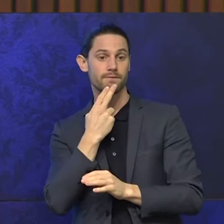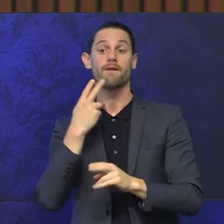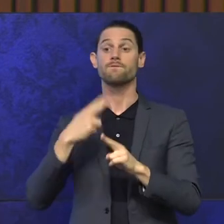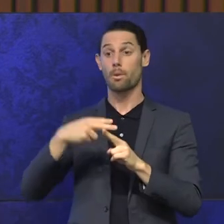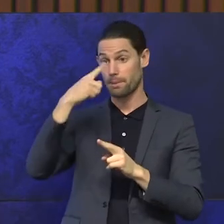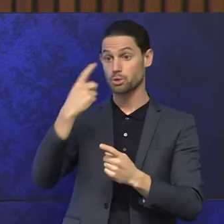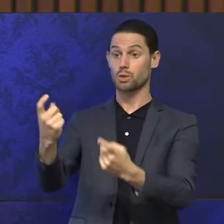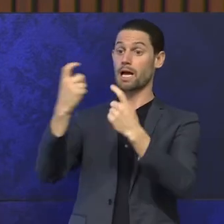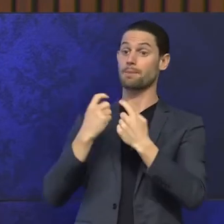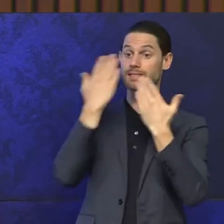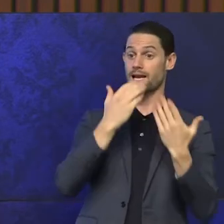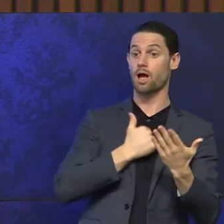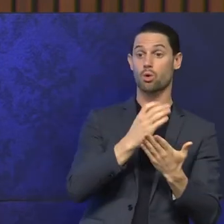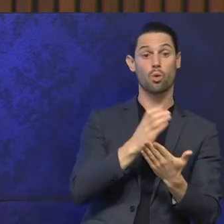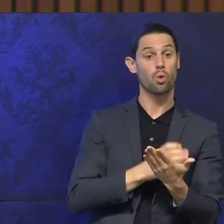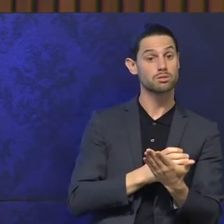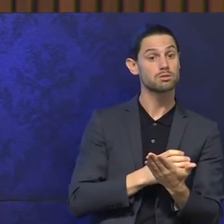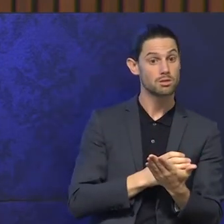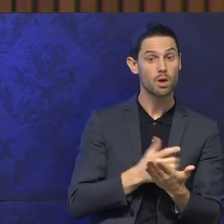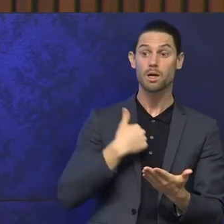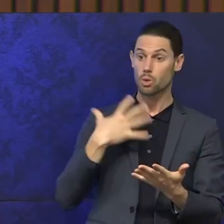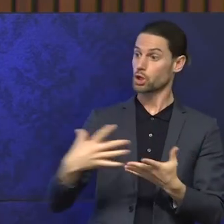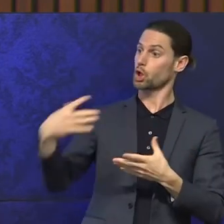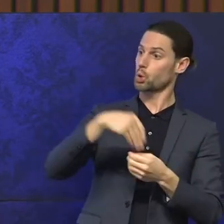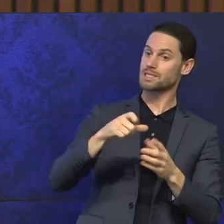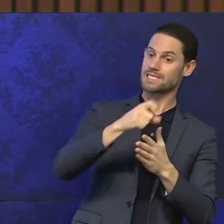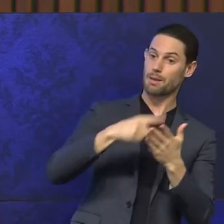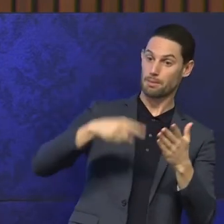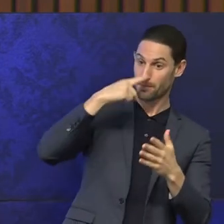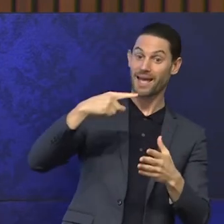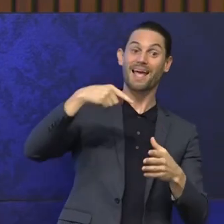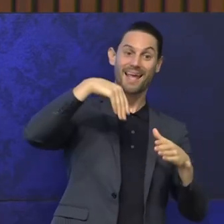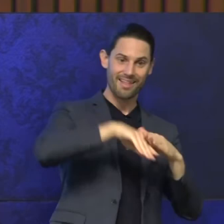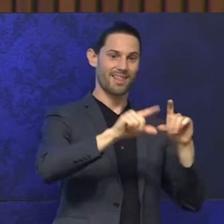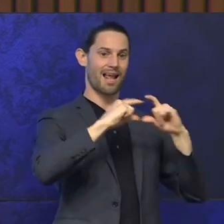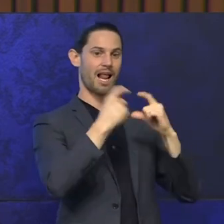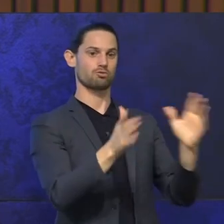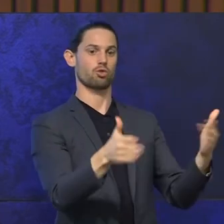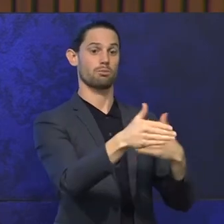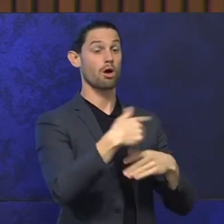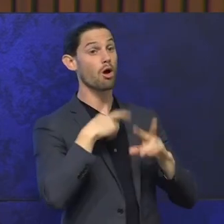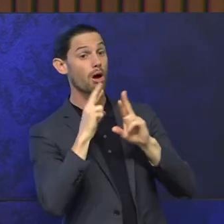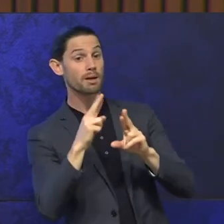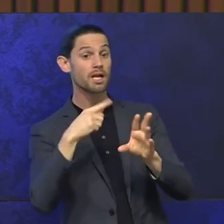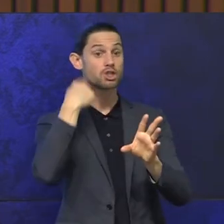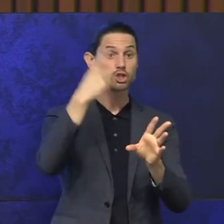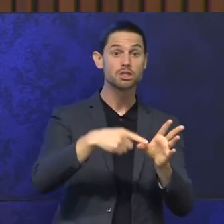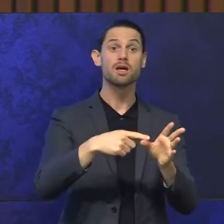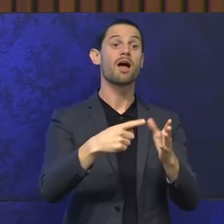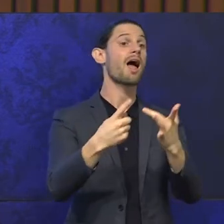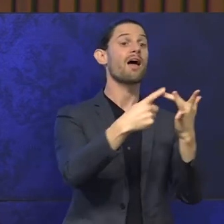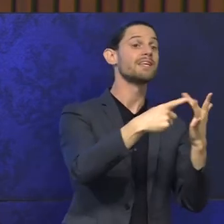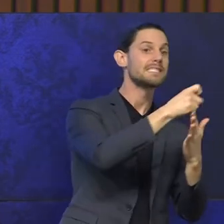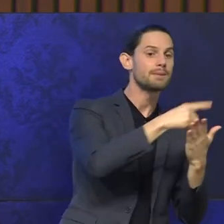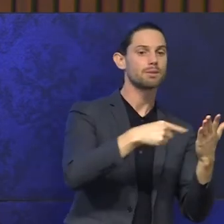course. And it's with the view to try to include disabled people into the classroom. Next year I'd hope that we extend into people with